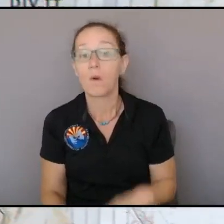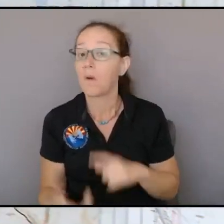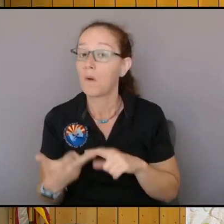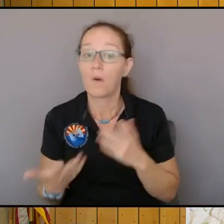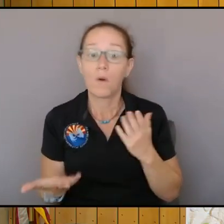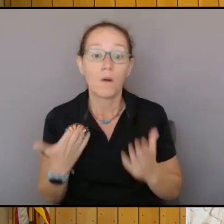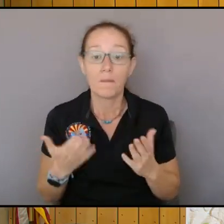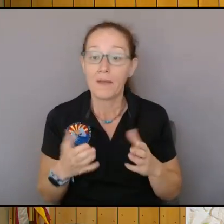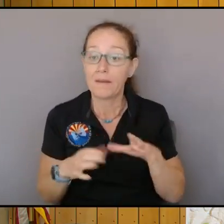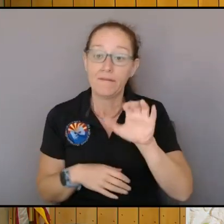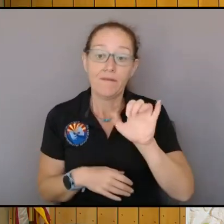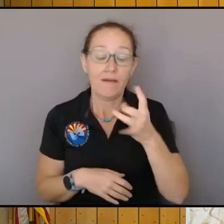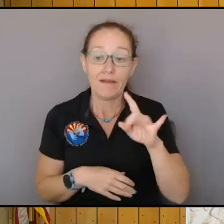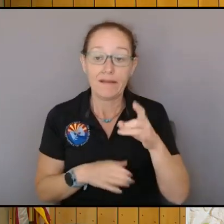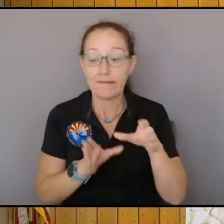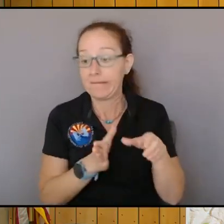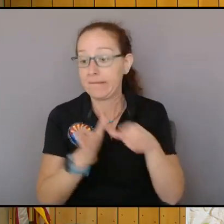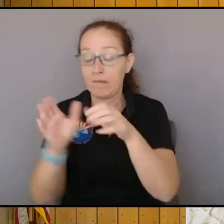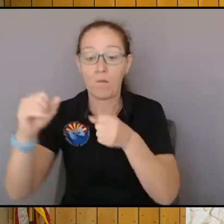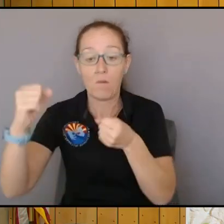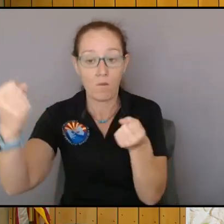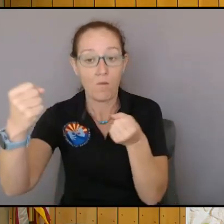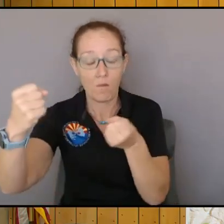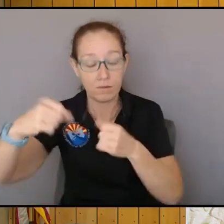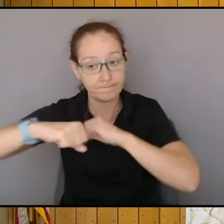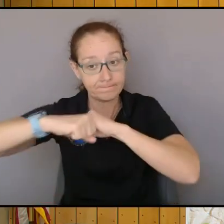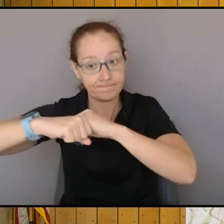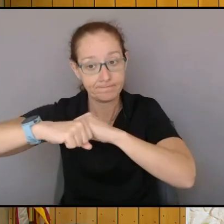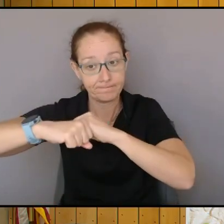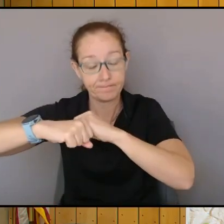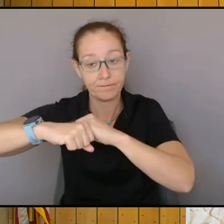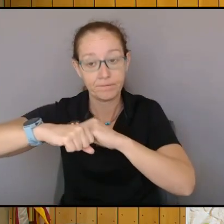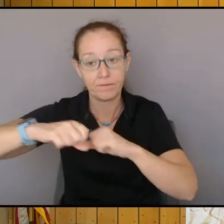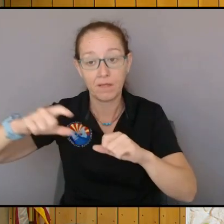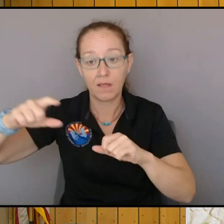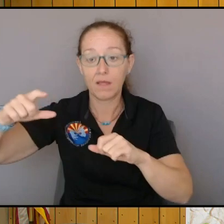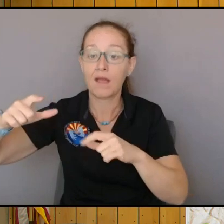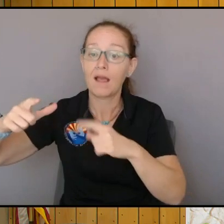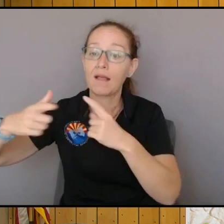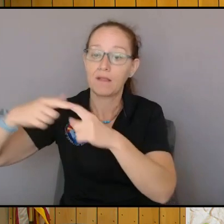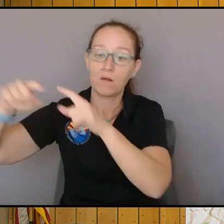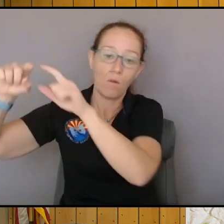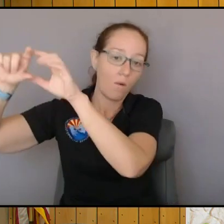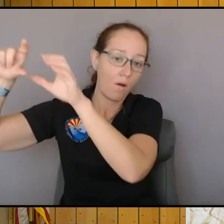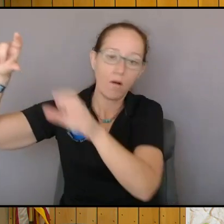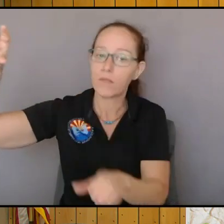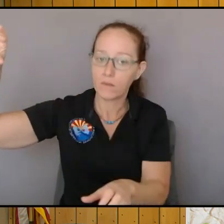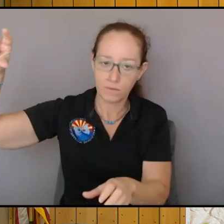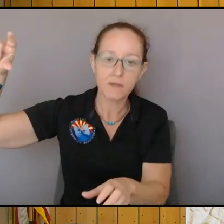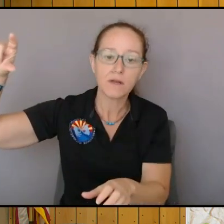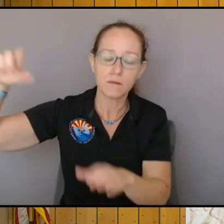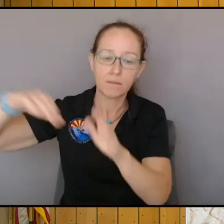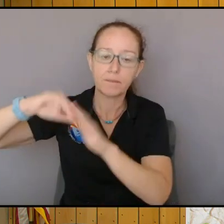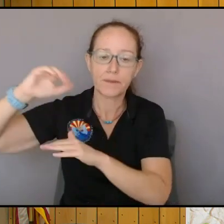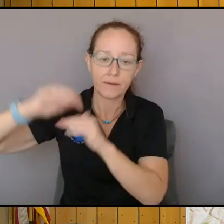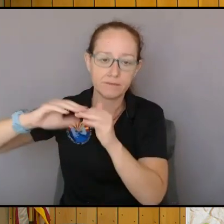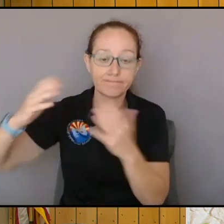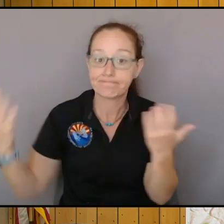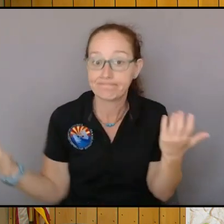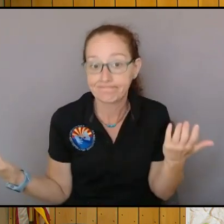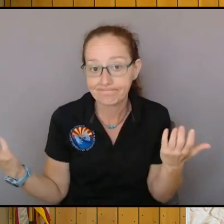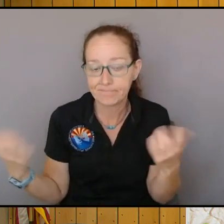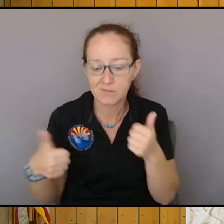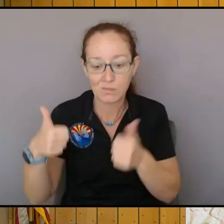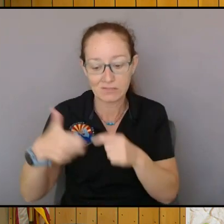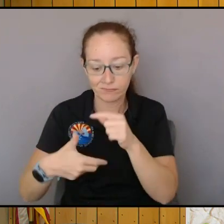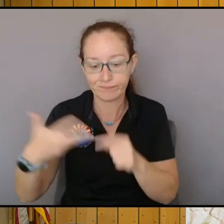back in to where this this line that's being constructed is and go all the way out and down like this we don't know we know